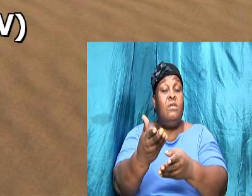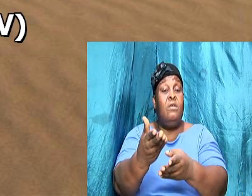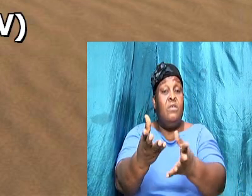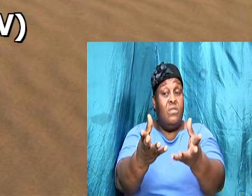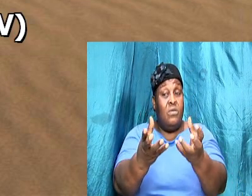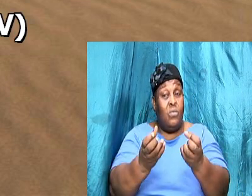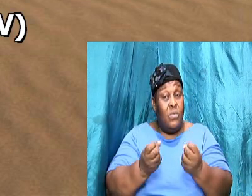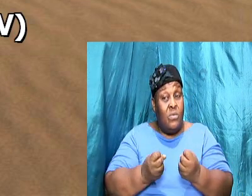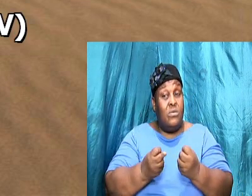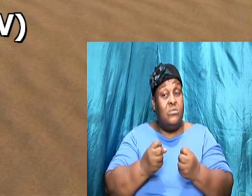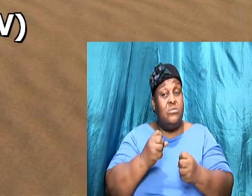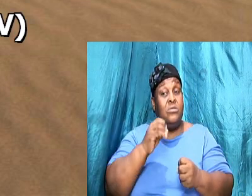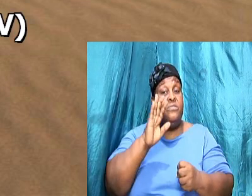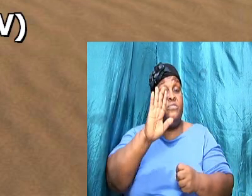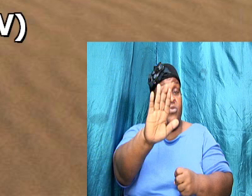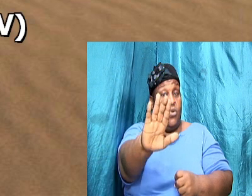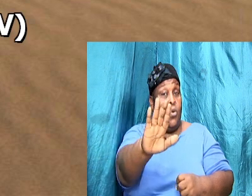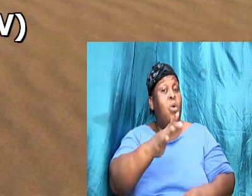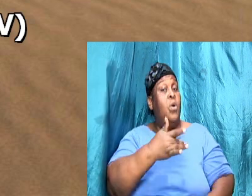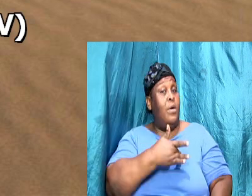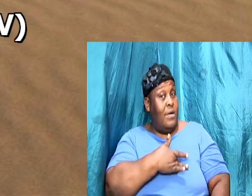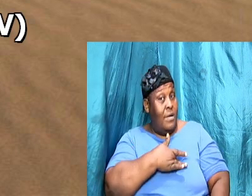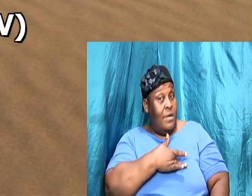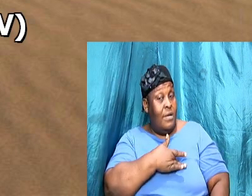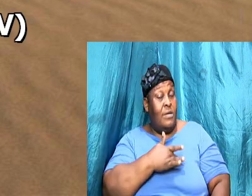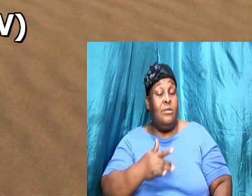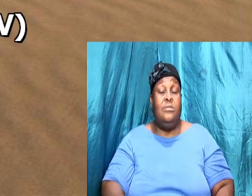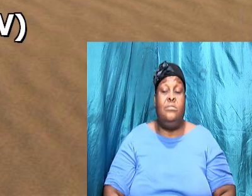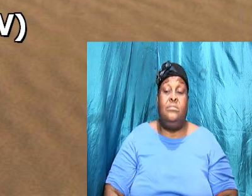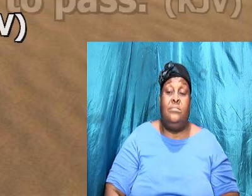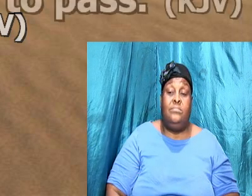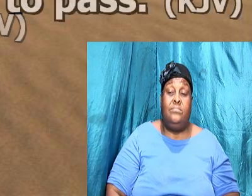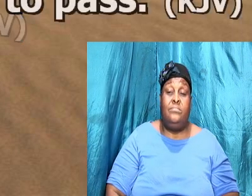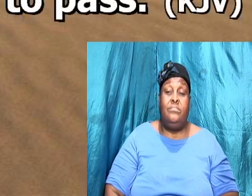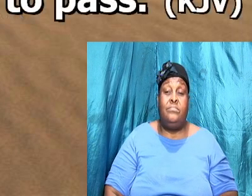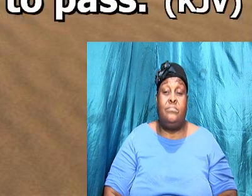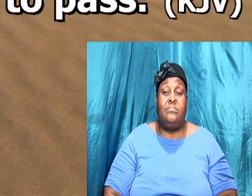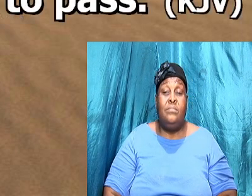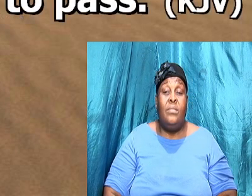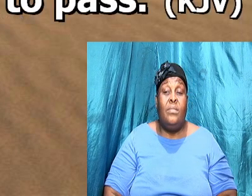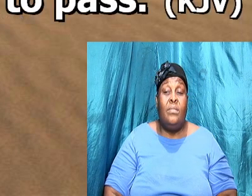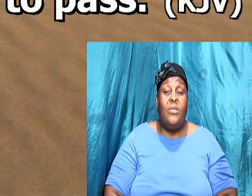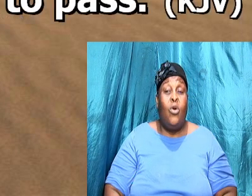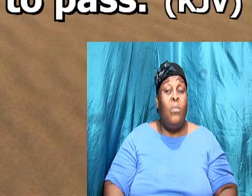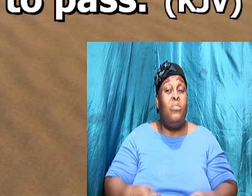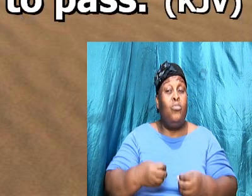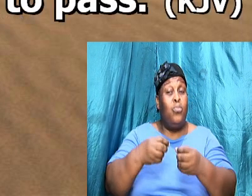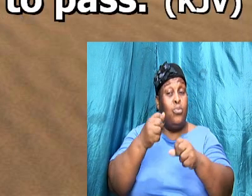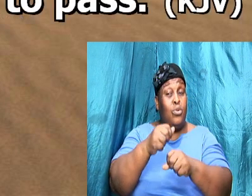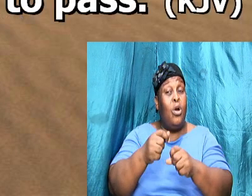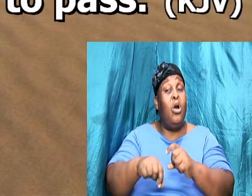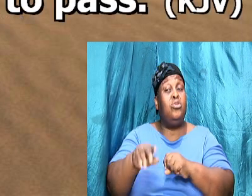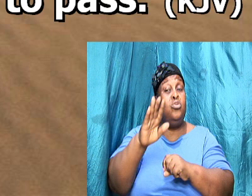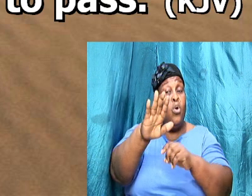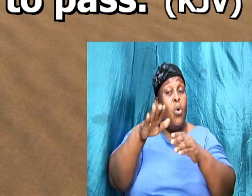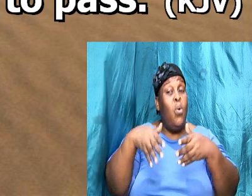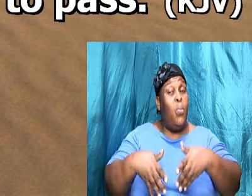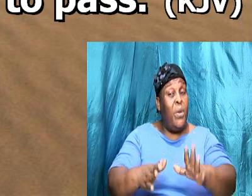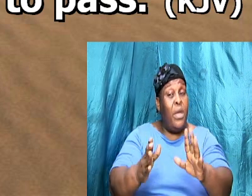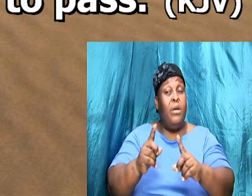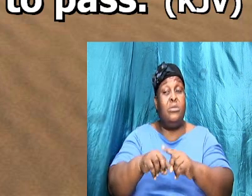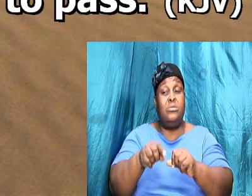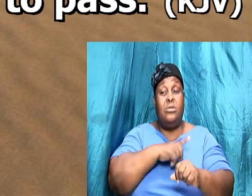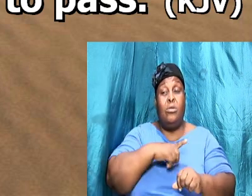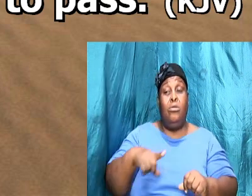the desires of thine heart commit thy way unto the Lord